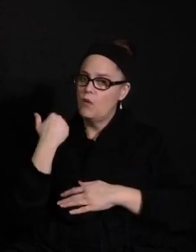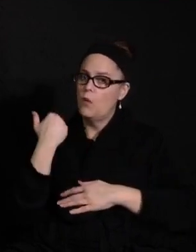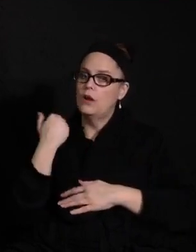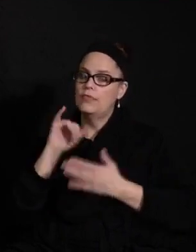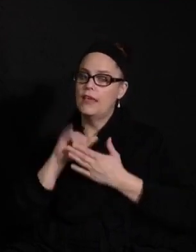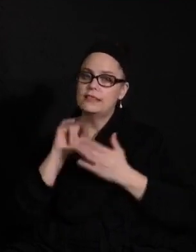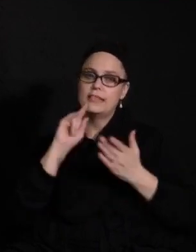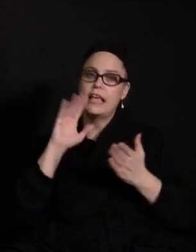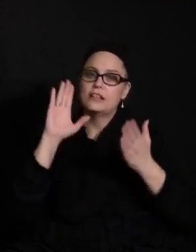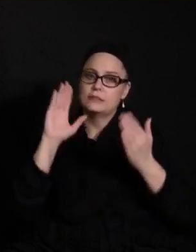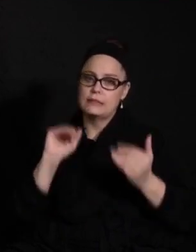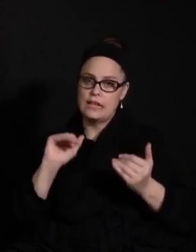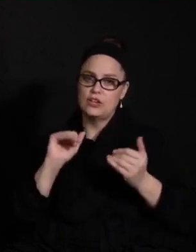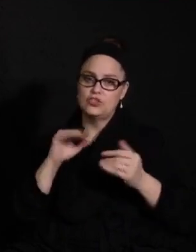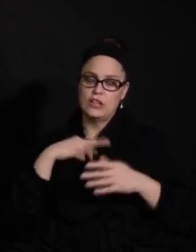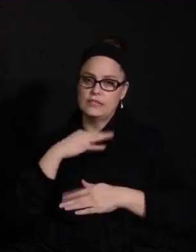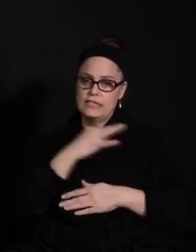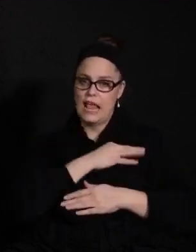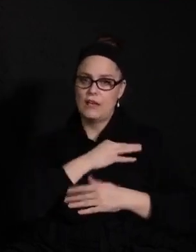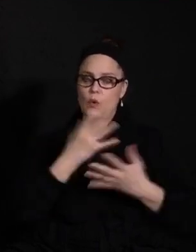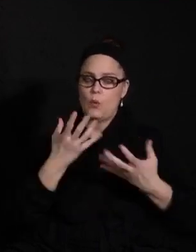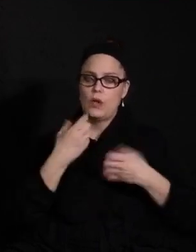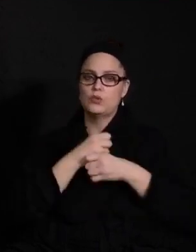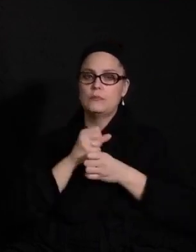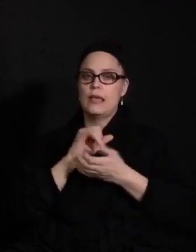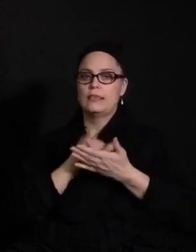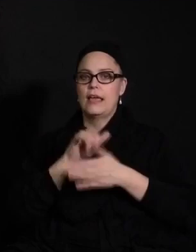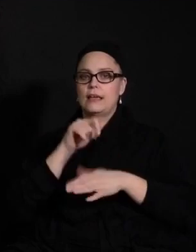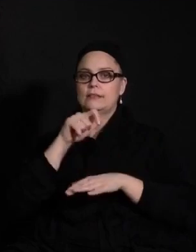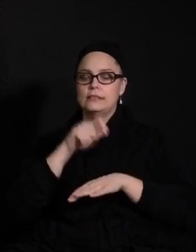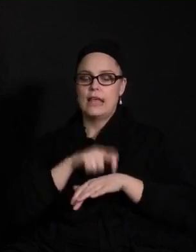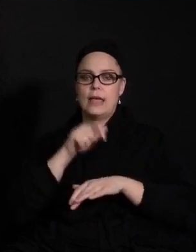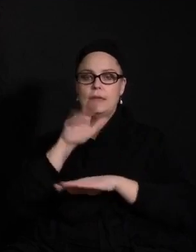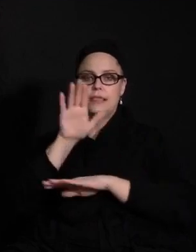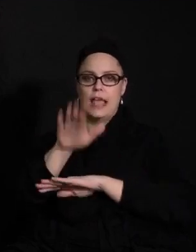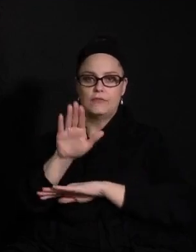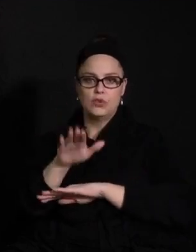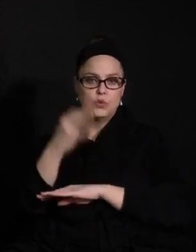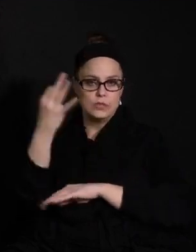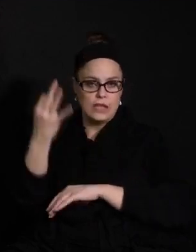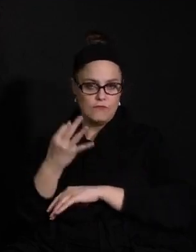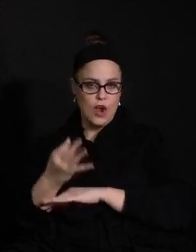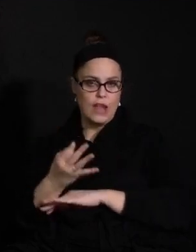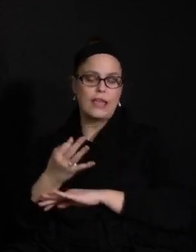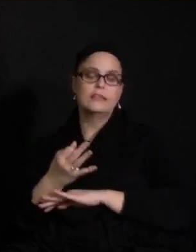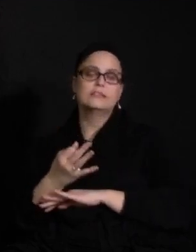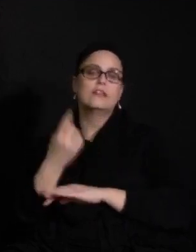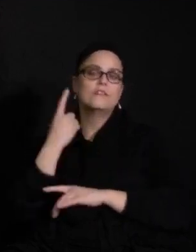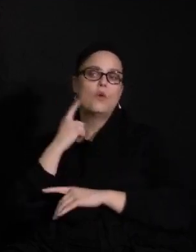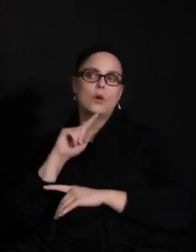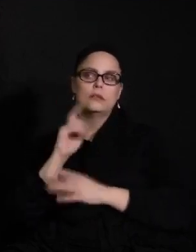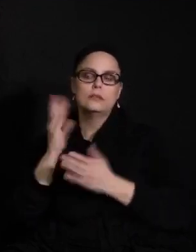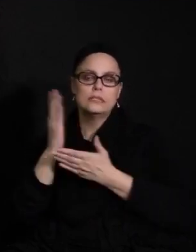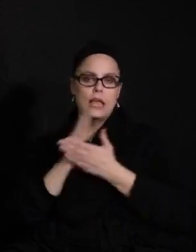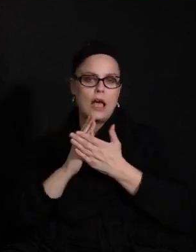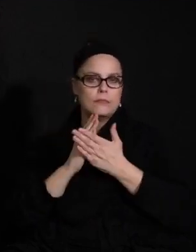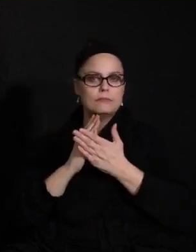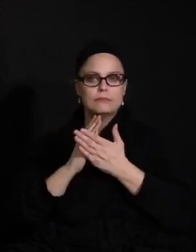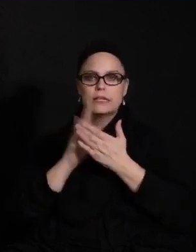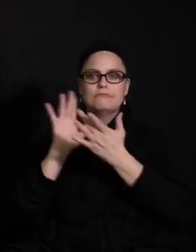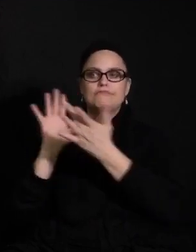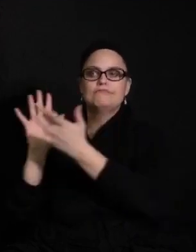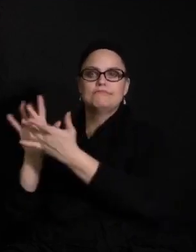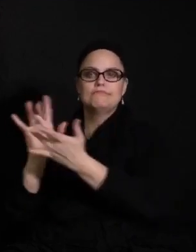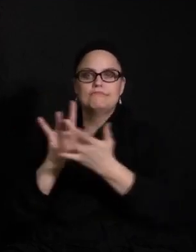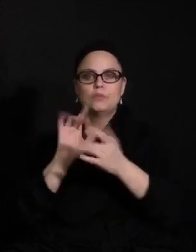staff. So we wanted to create that time in the afternoons and that time on Fridays. So there could be a time for there to be some intentional reach